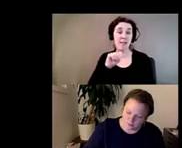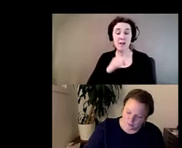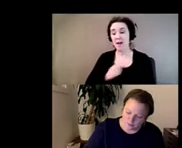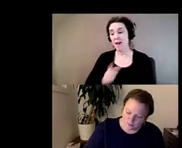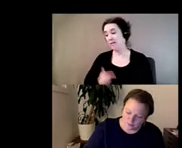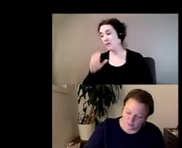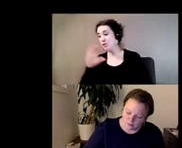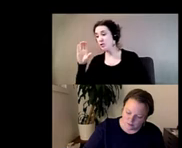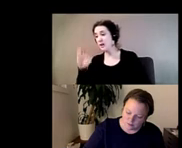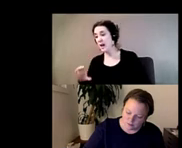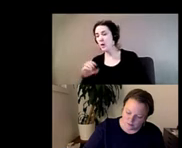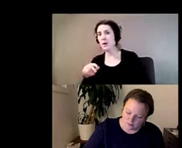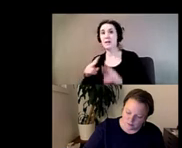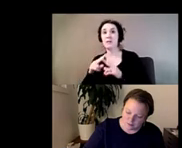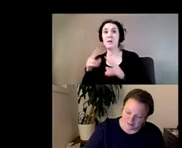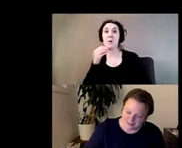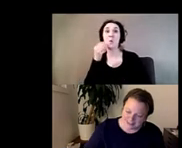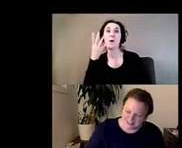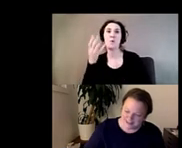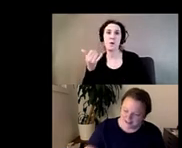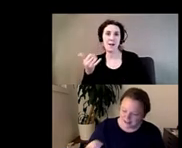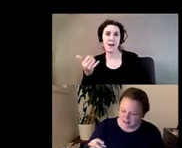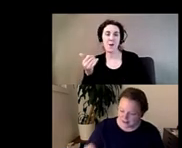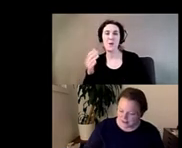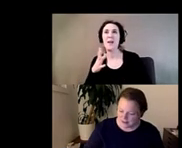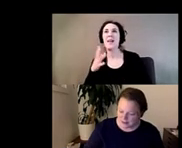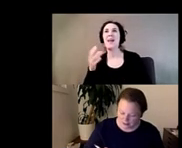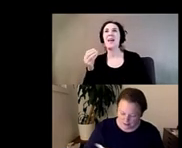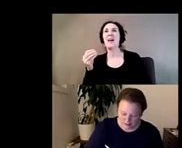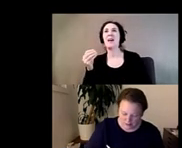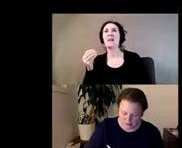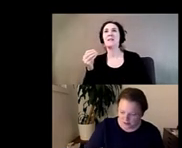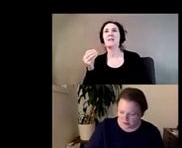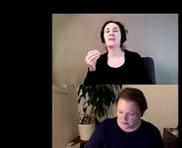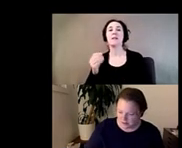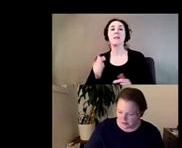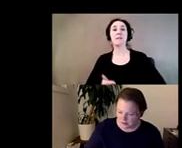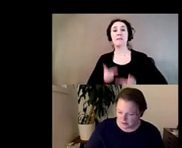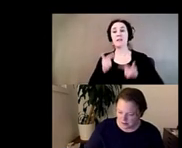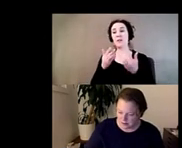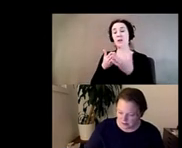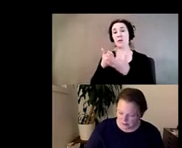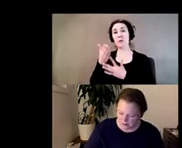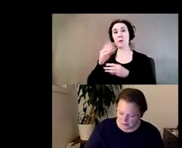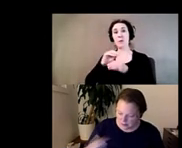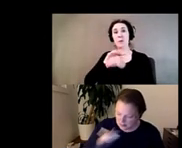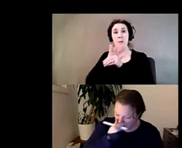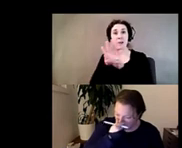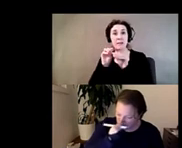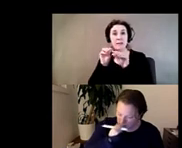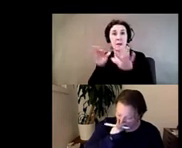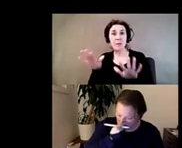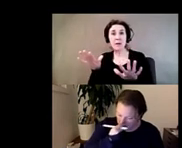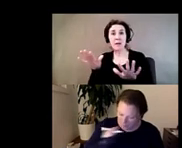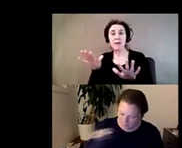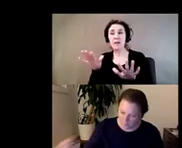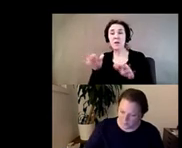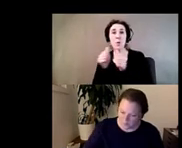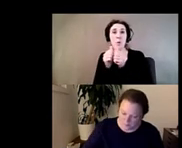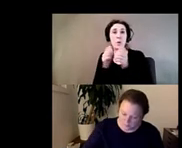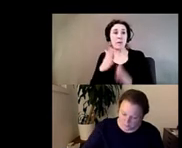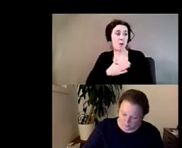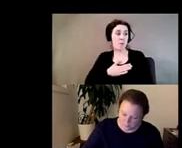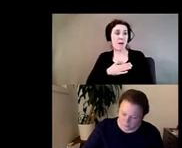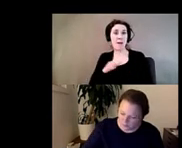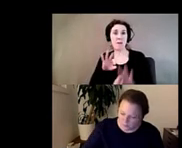and it is very warm right now and um you know living out the pandemic at a distance of them has been hard i lost both my grandparents in the last couple of